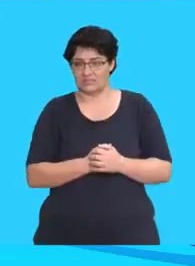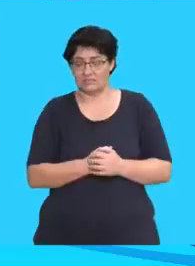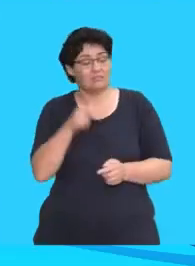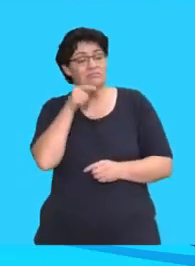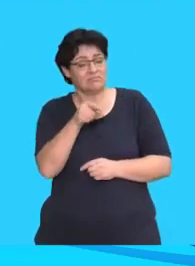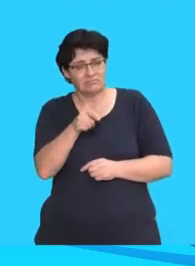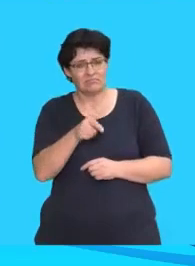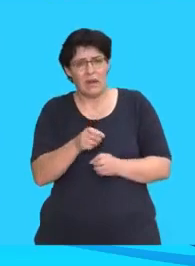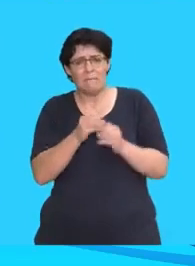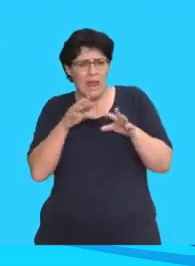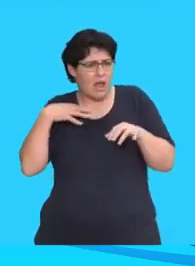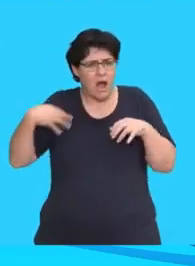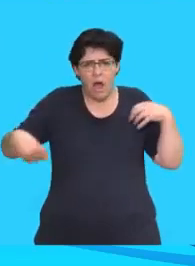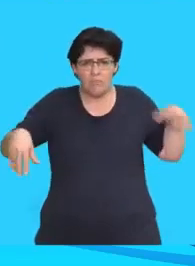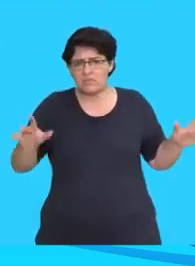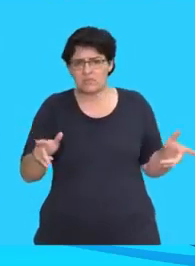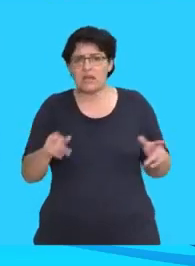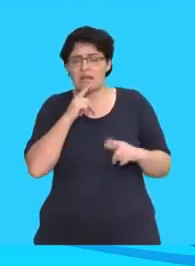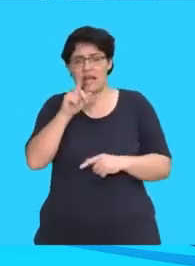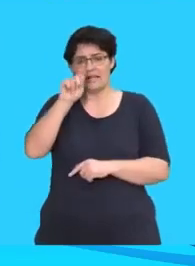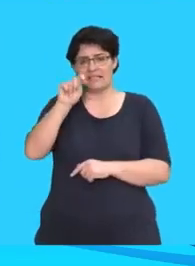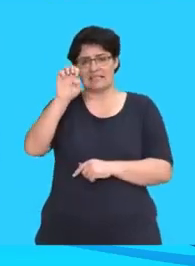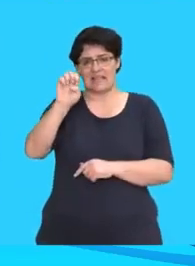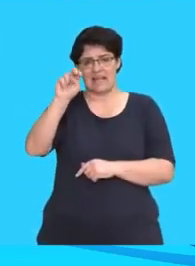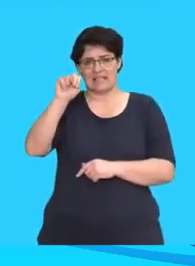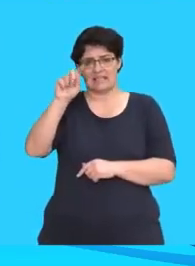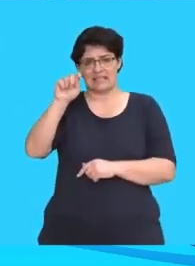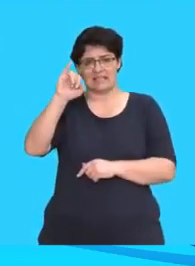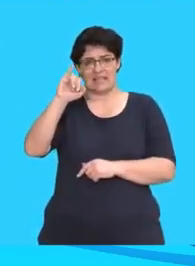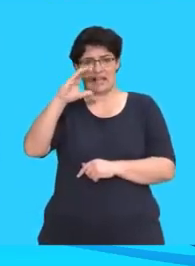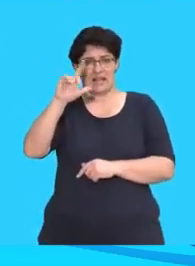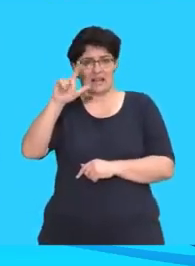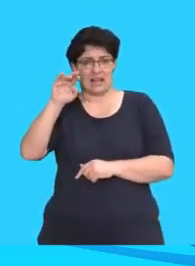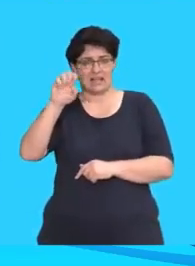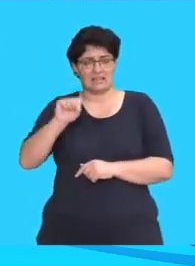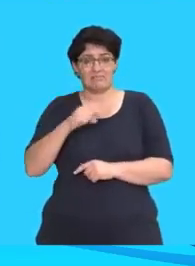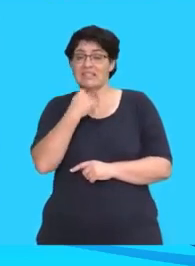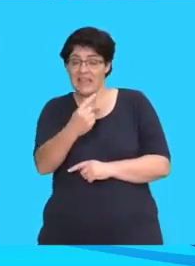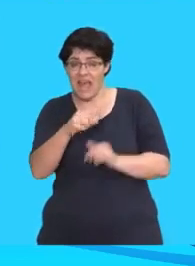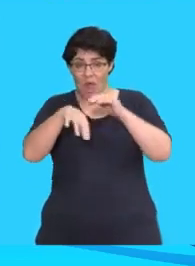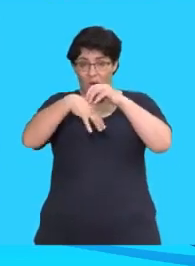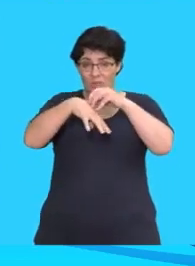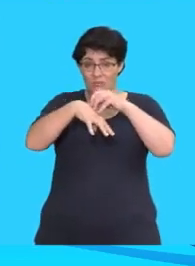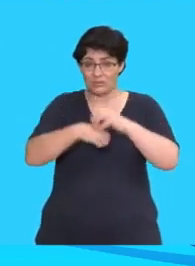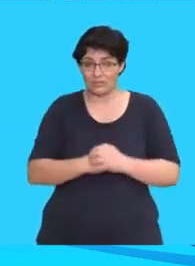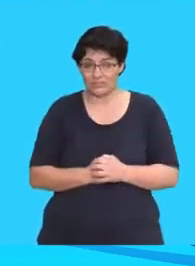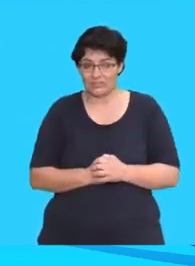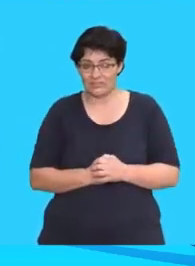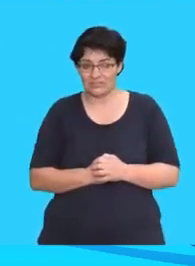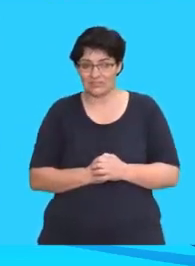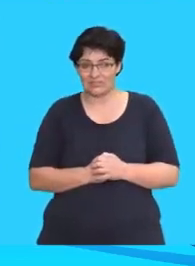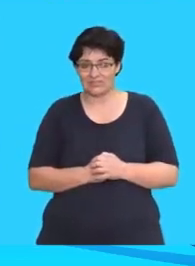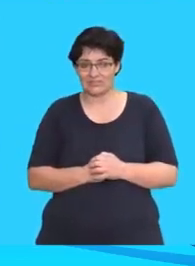Octopus This creature has many arms called tentacles. Say, octopus.